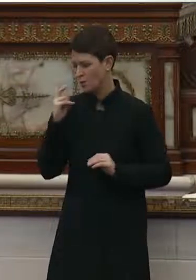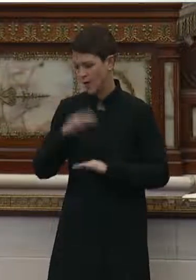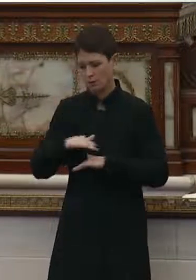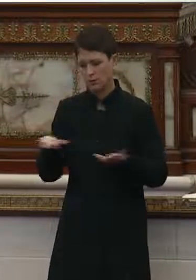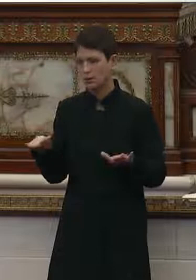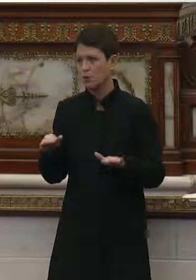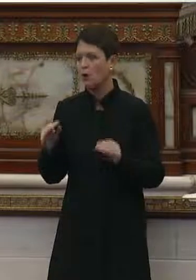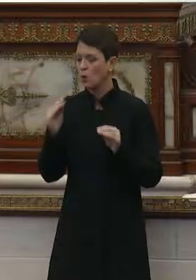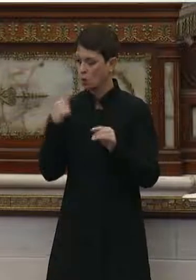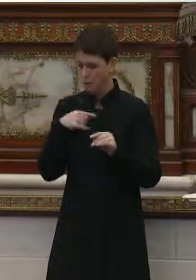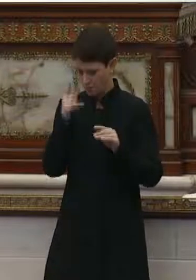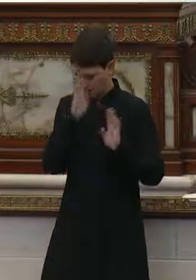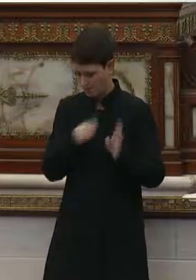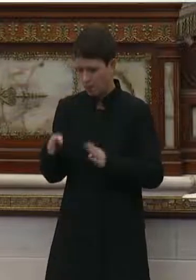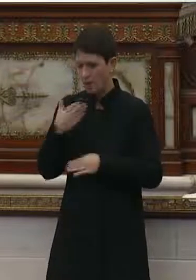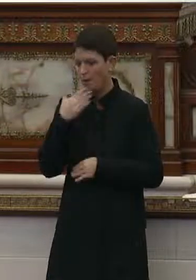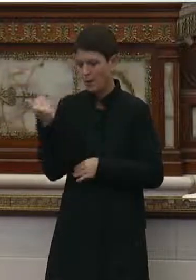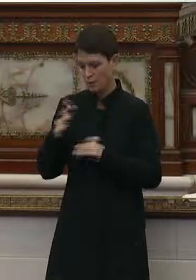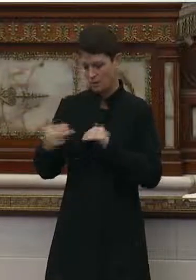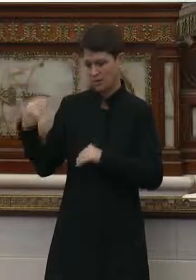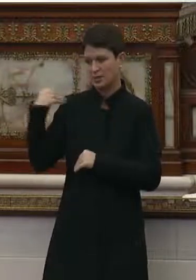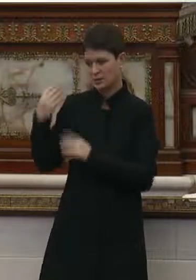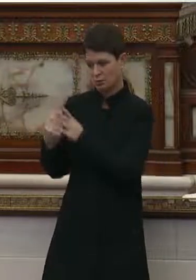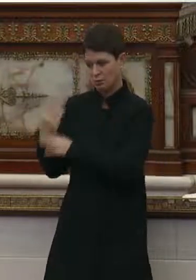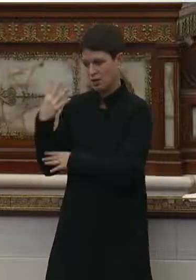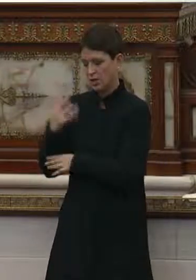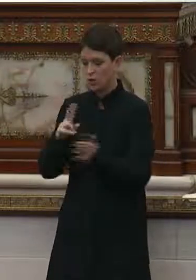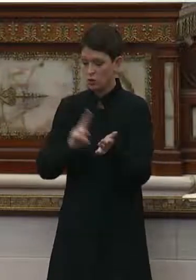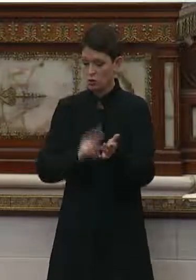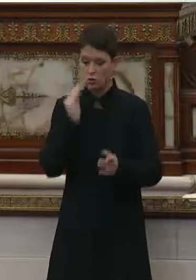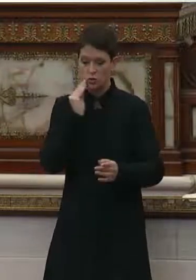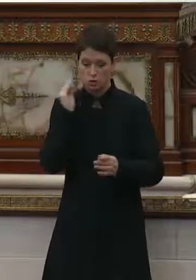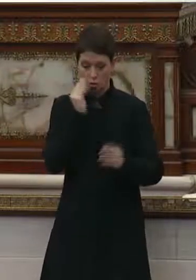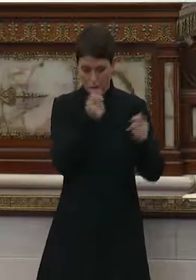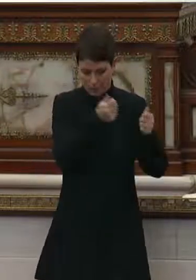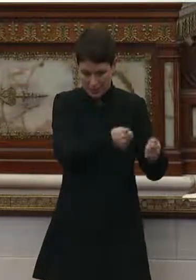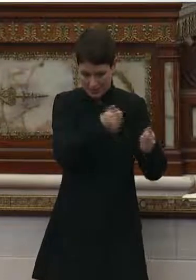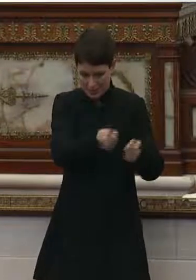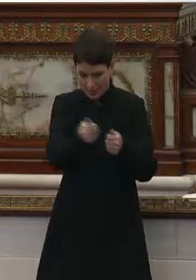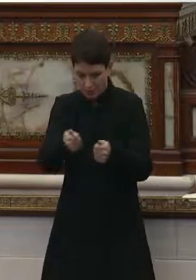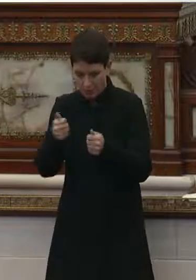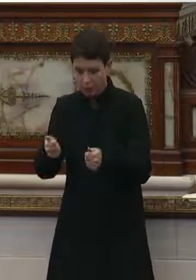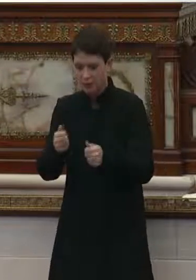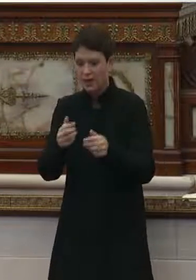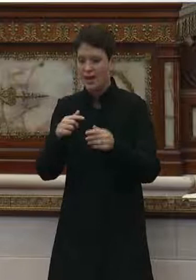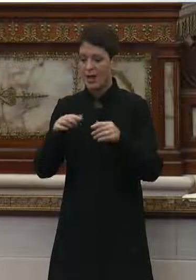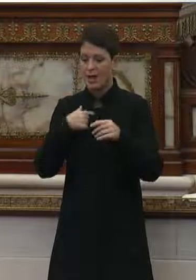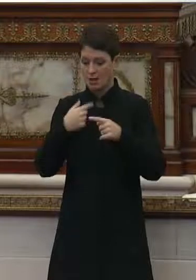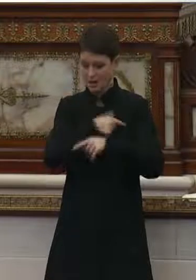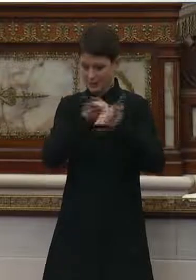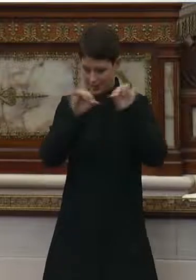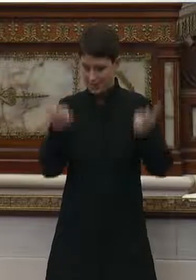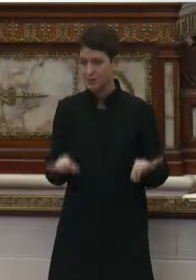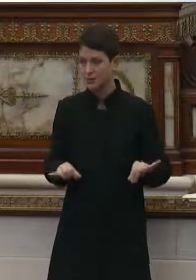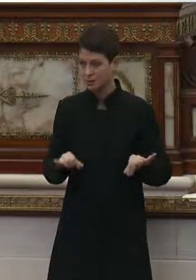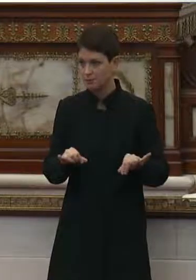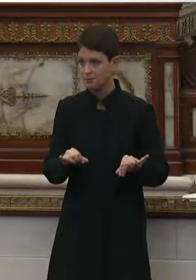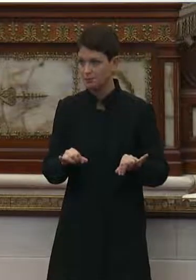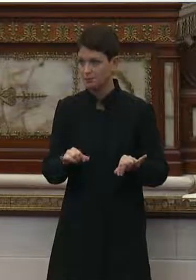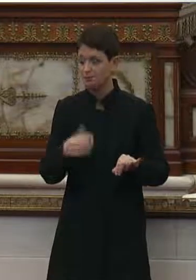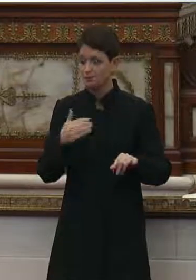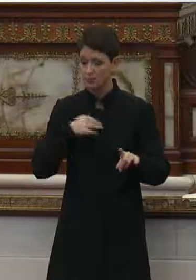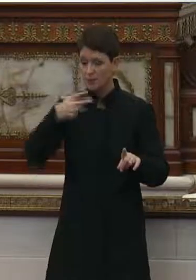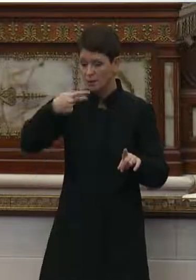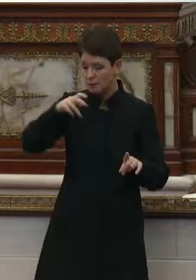are much better prepared now than we were in the spring and that the nursing homes individually and both us as a system, that they've got